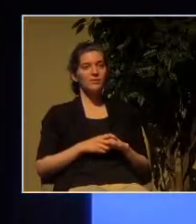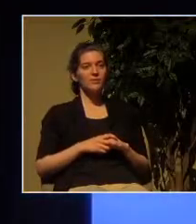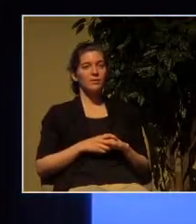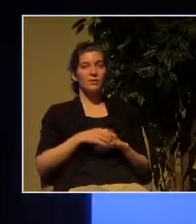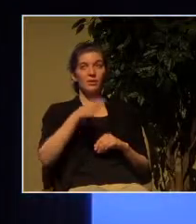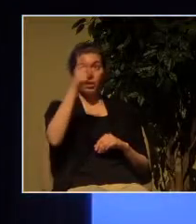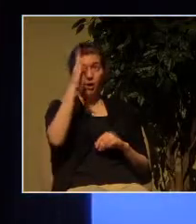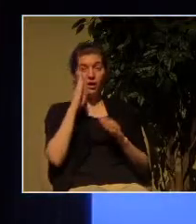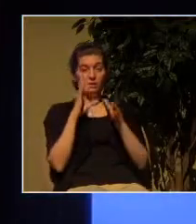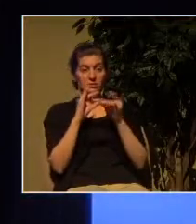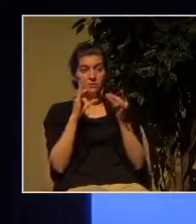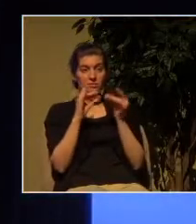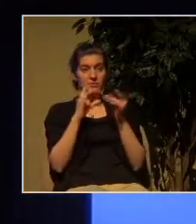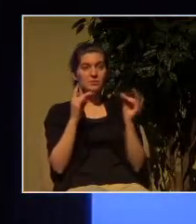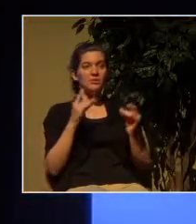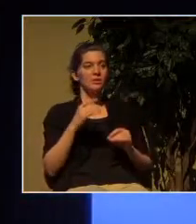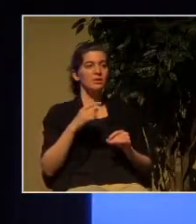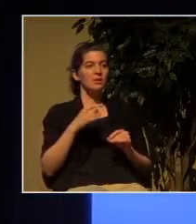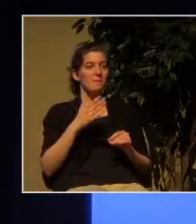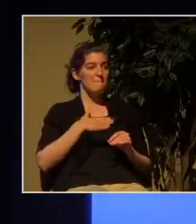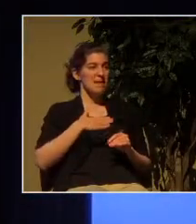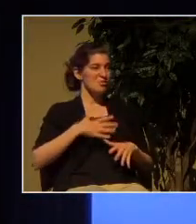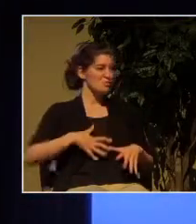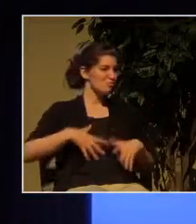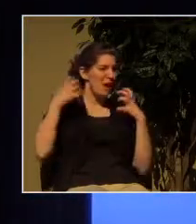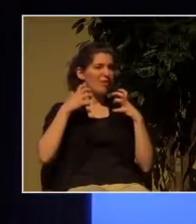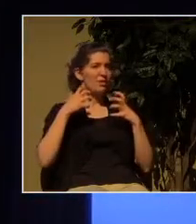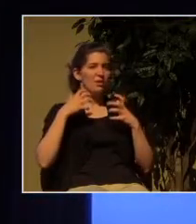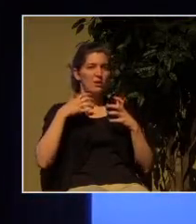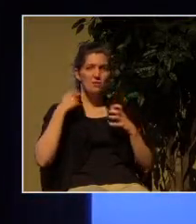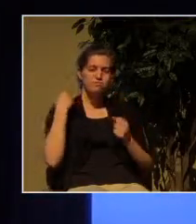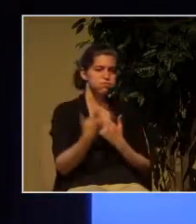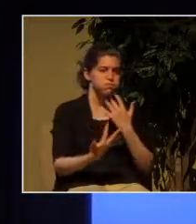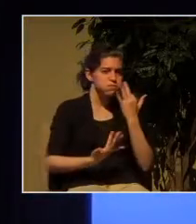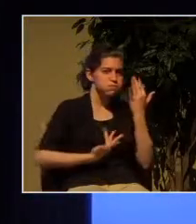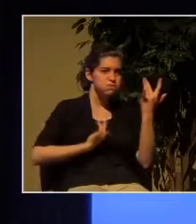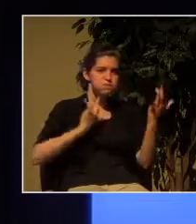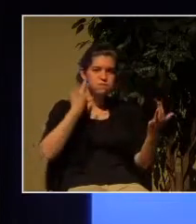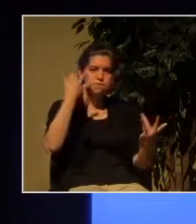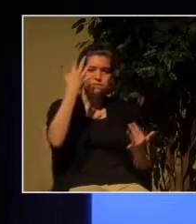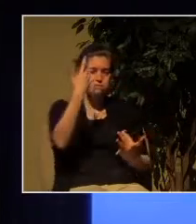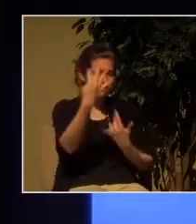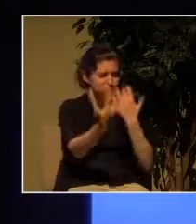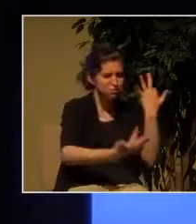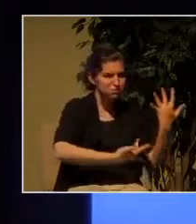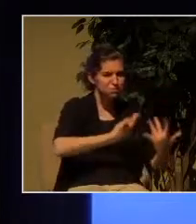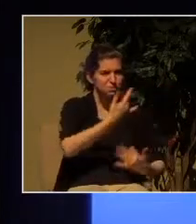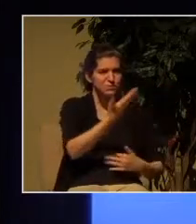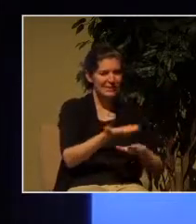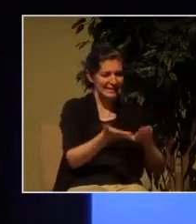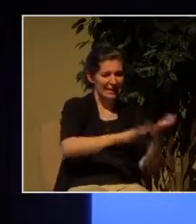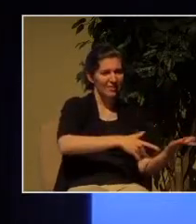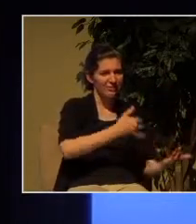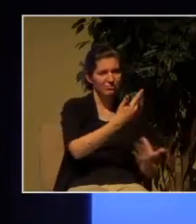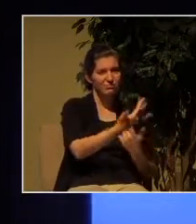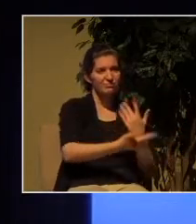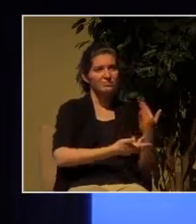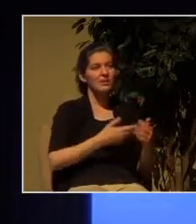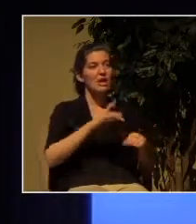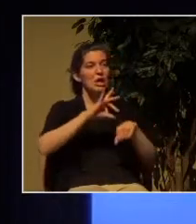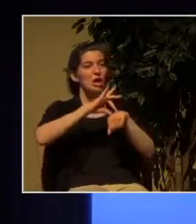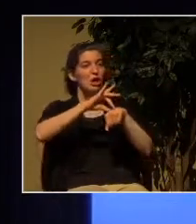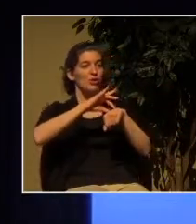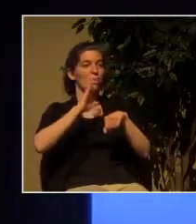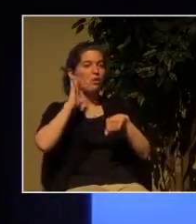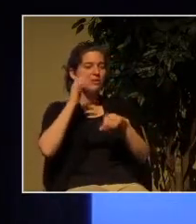my wrath that's God speaking one that burns to the realm of death below it will devour the earth in